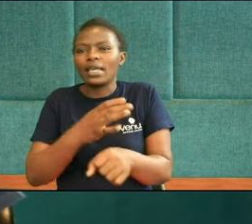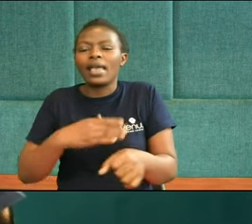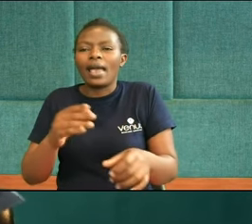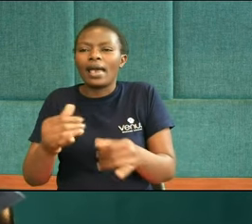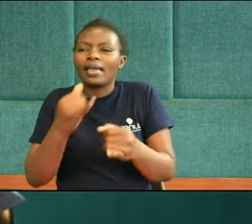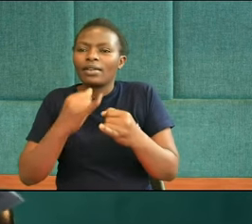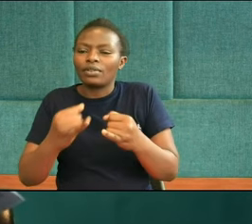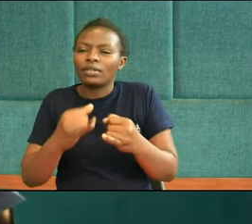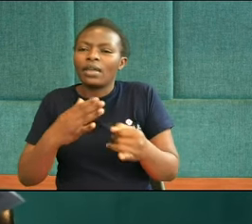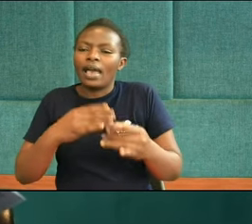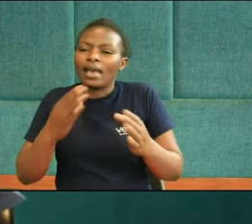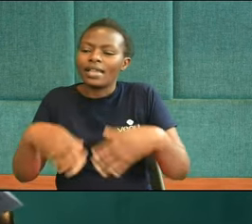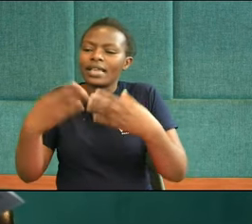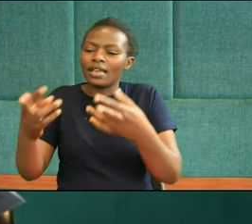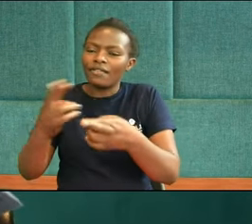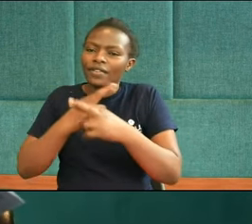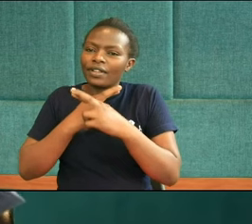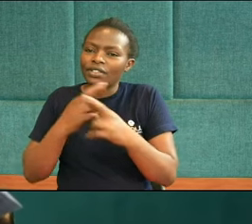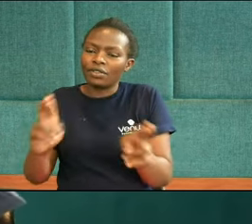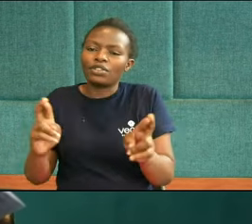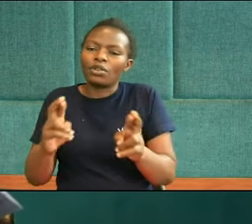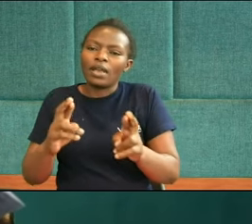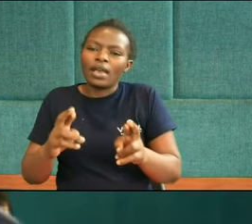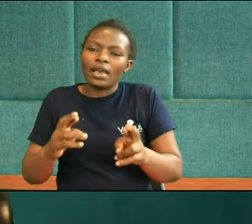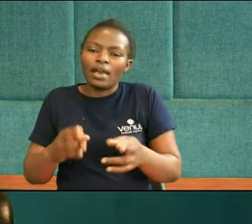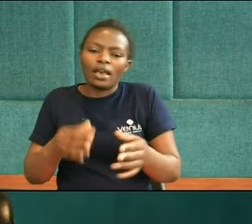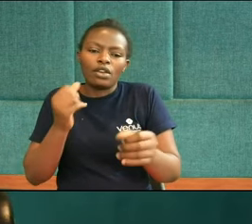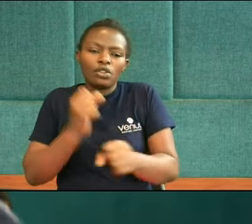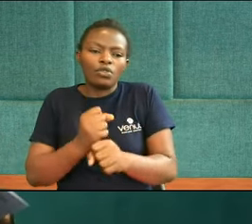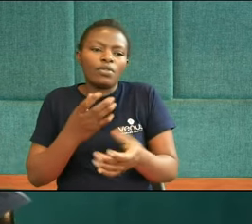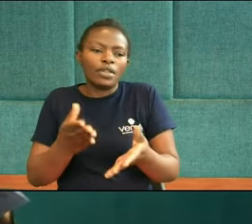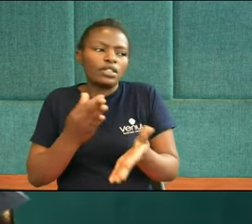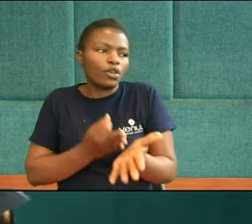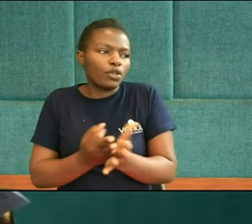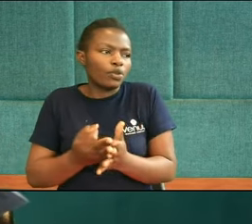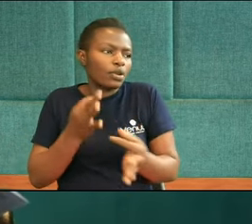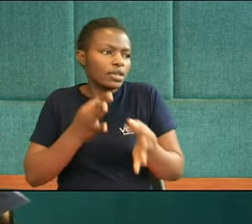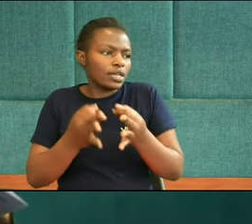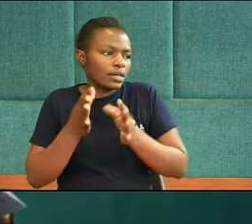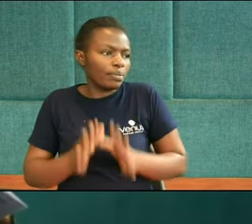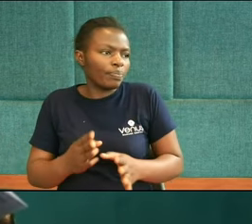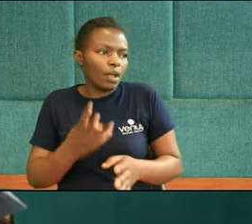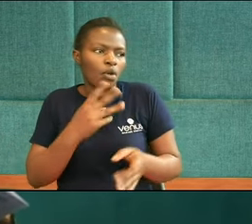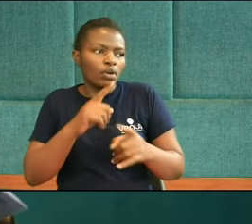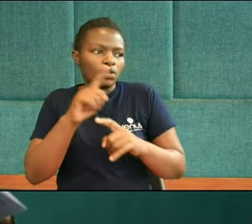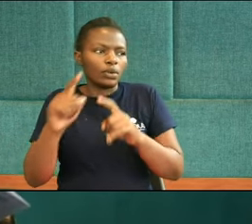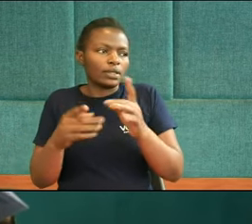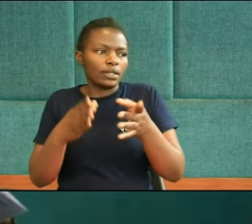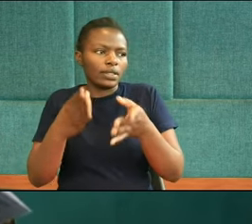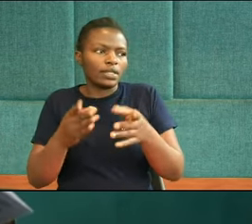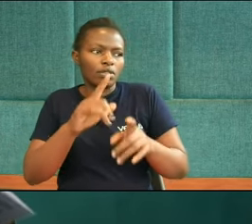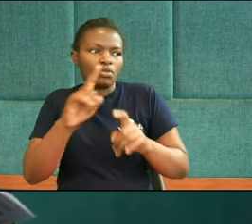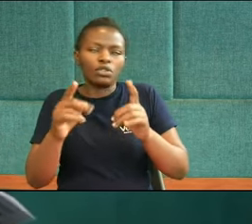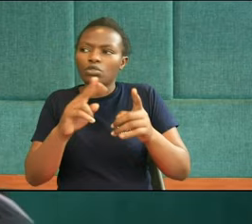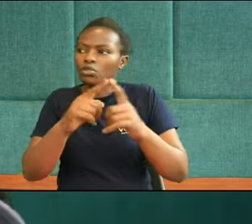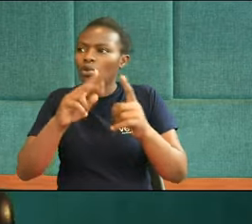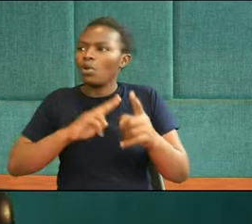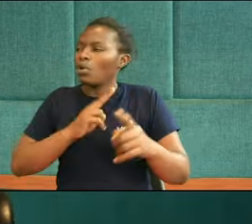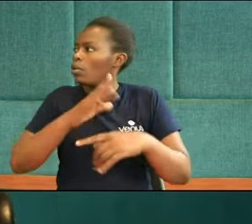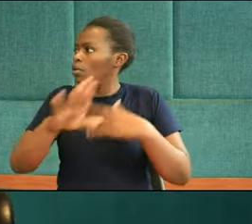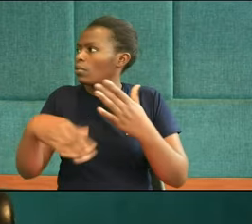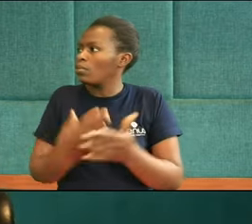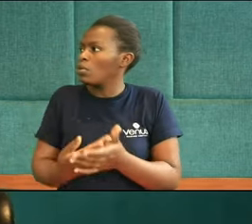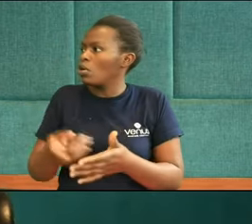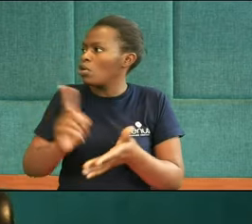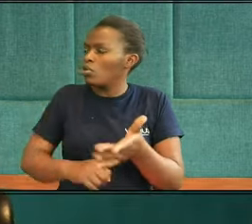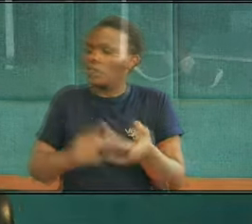Restoration God would do Through this judgment And I'd like To ask this question To all of us That what things Come to our